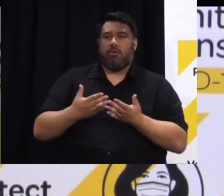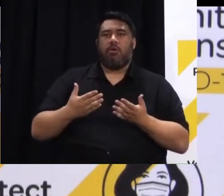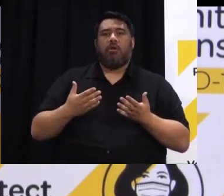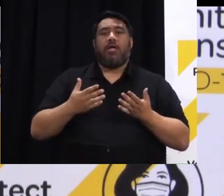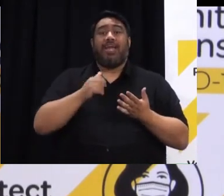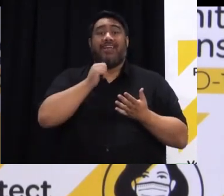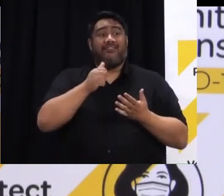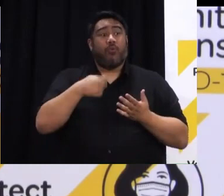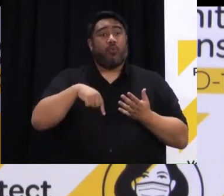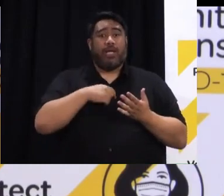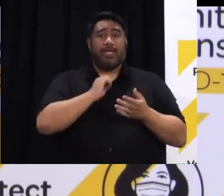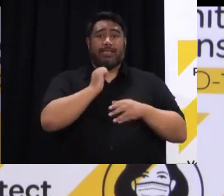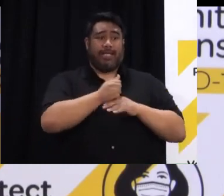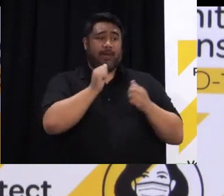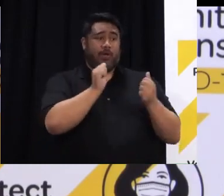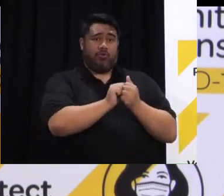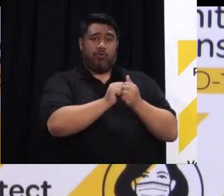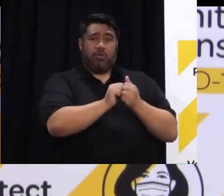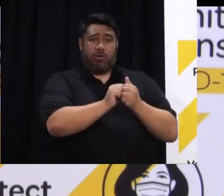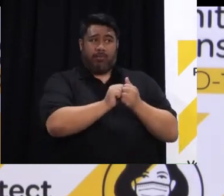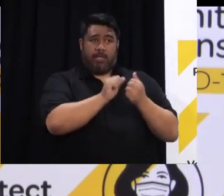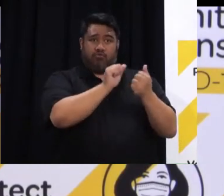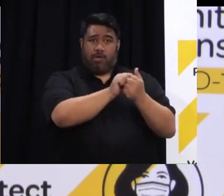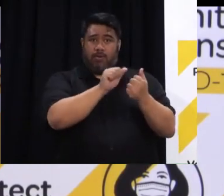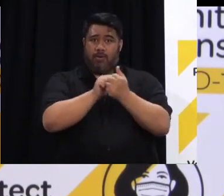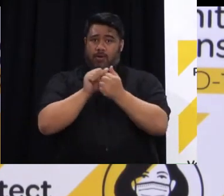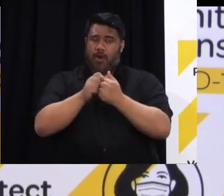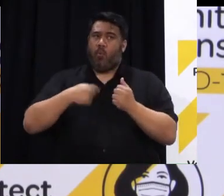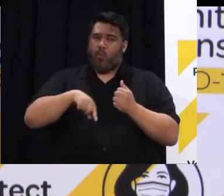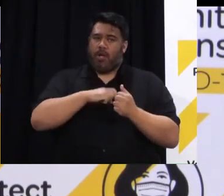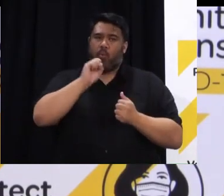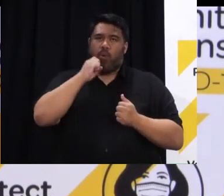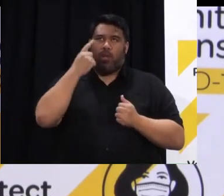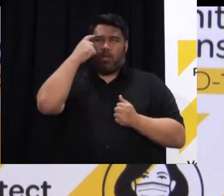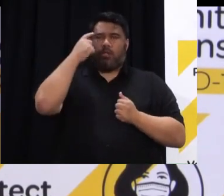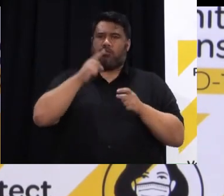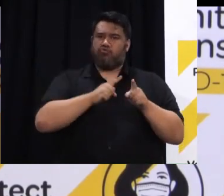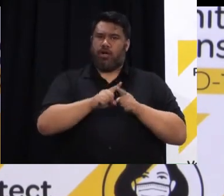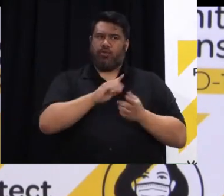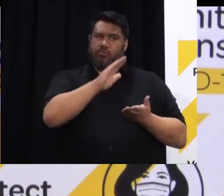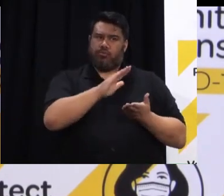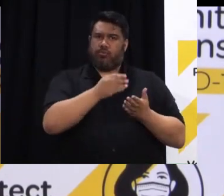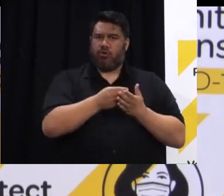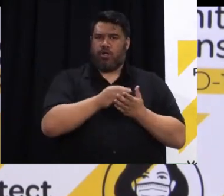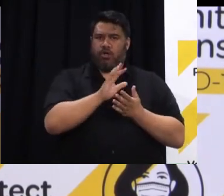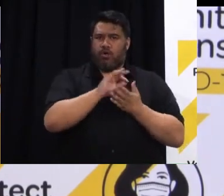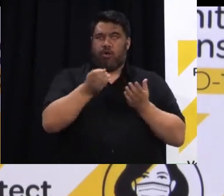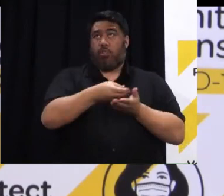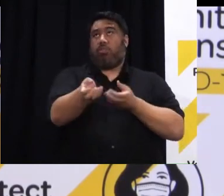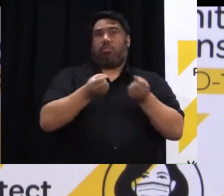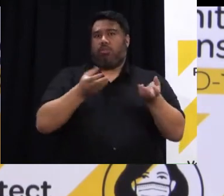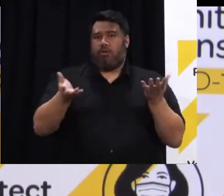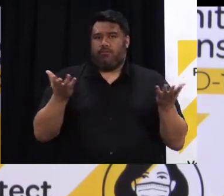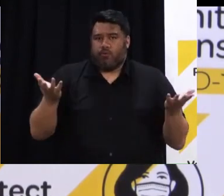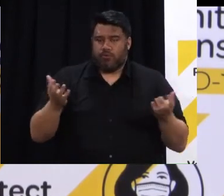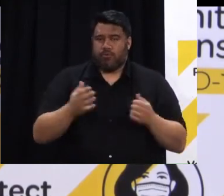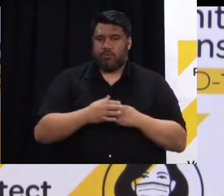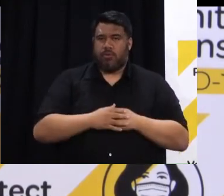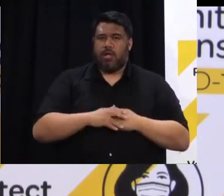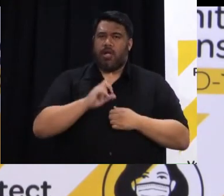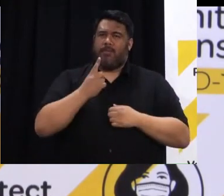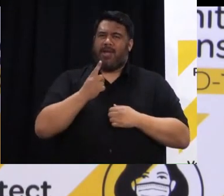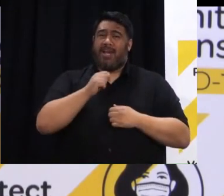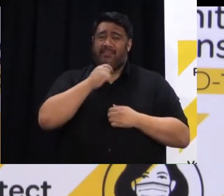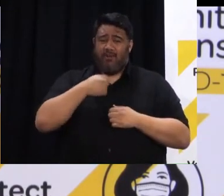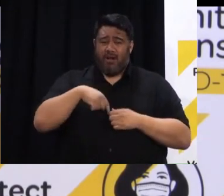arrangements negotiating with the taxpayer in mind but it would not serve the New Zealand public